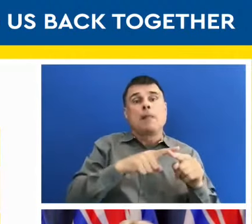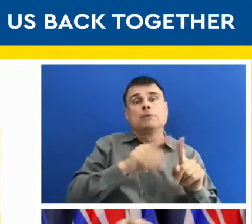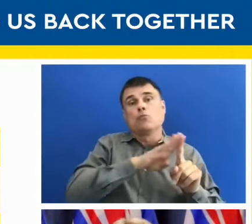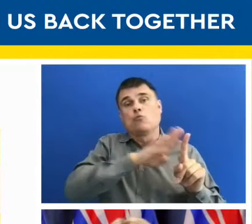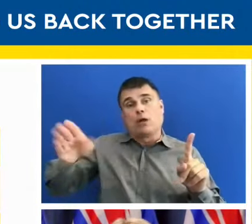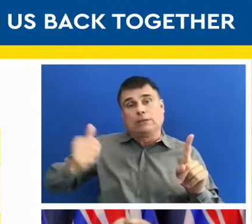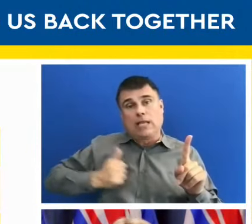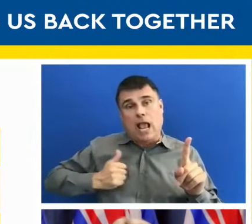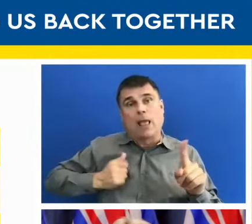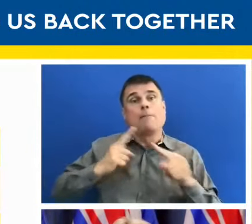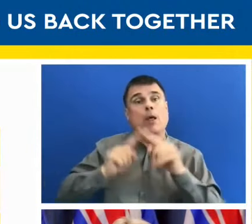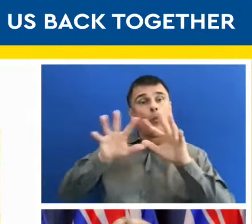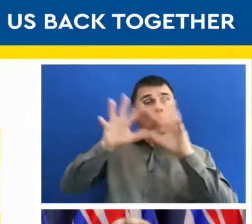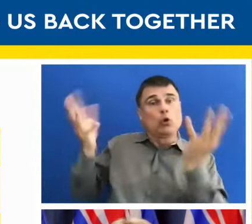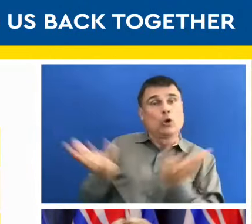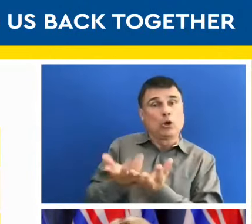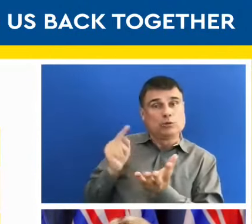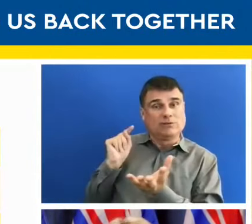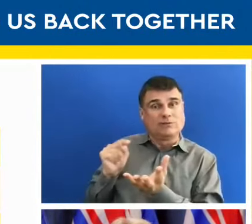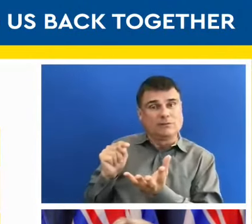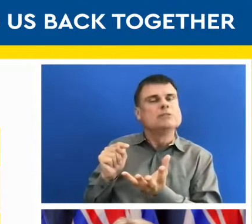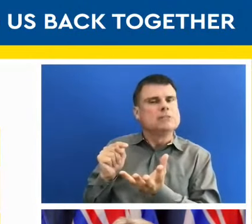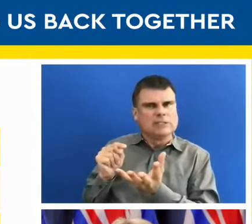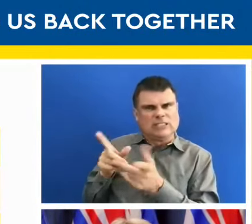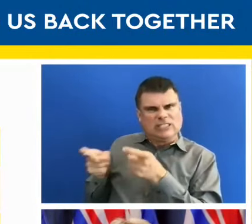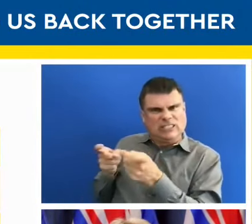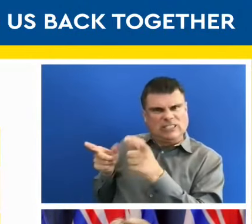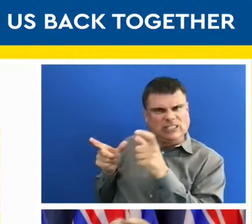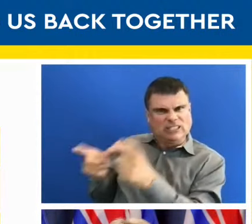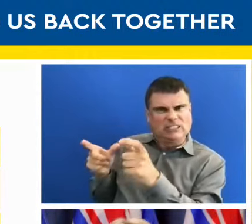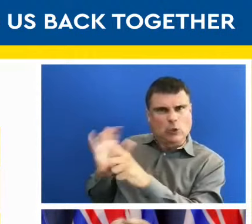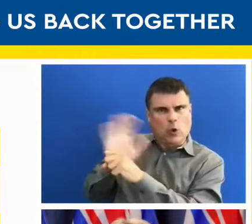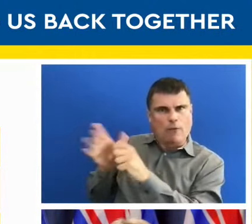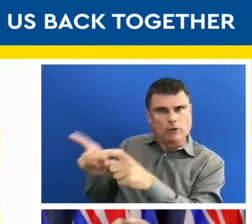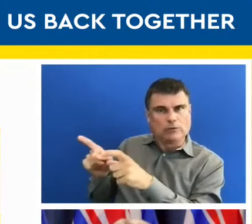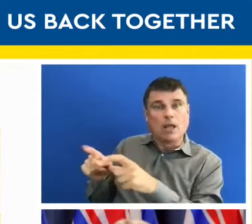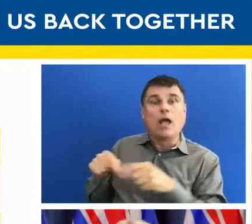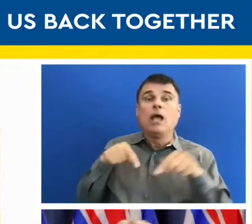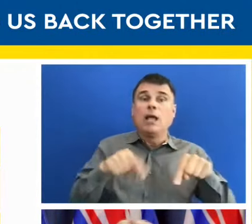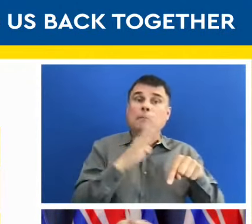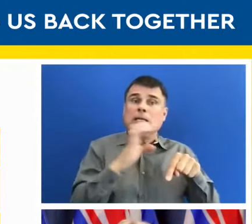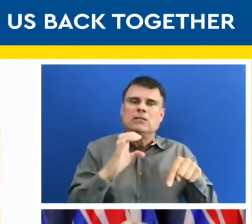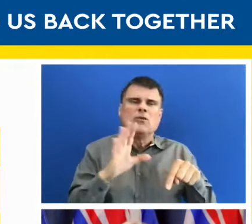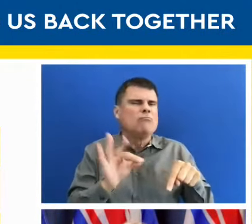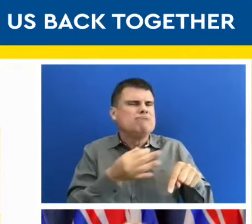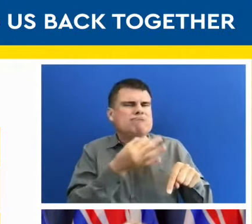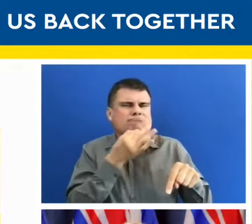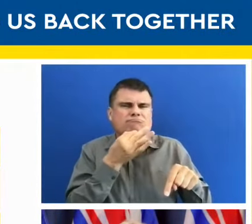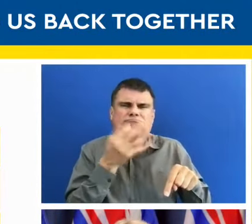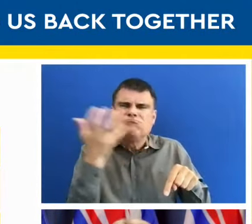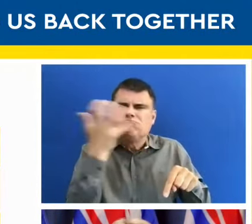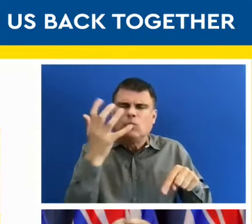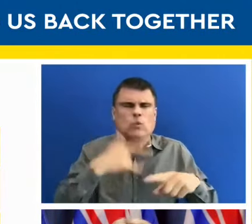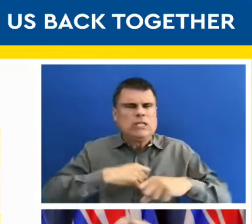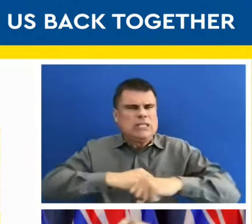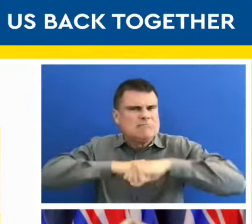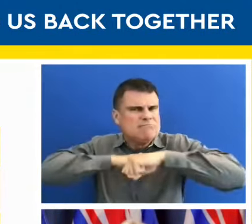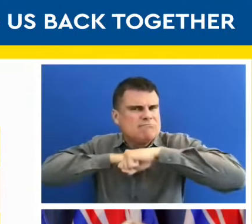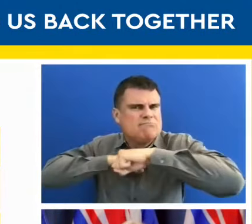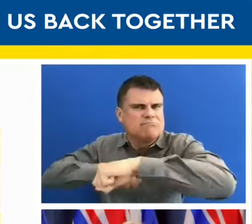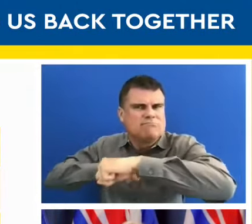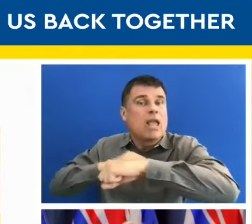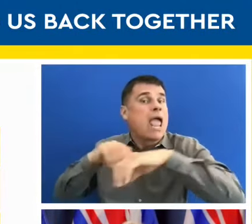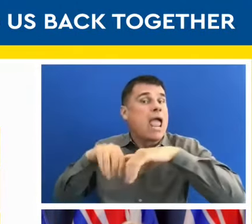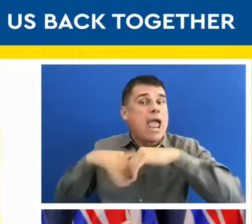in BC we have done an amazing job at getting people protected through immunization and ensuring that we are stopping the